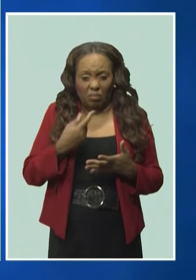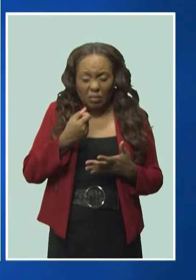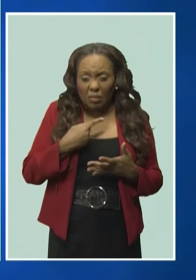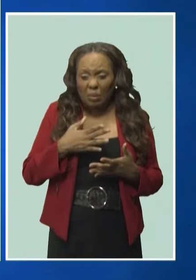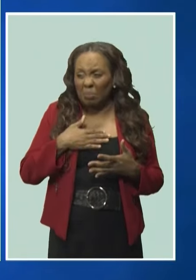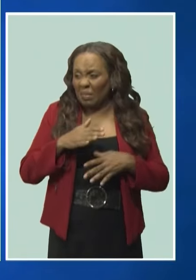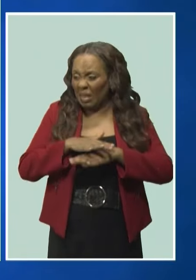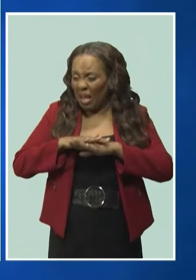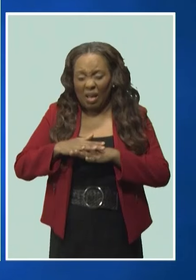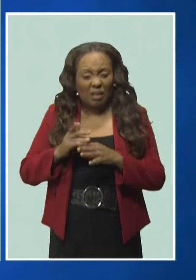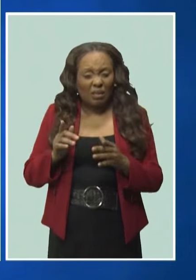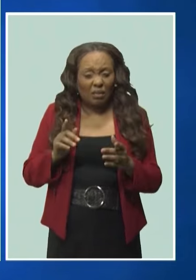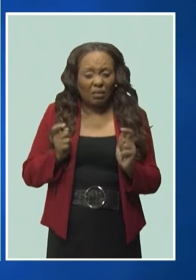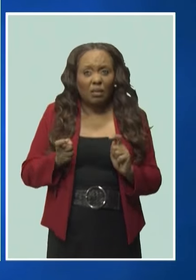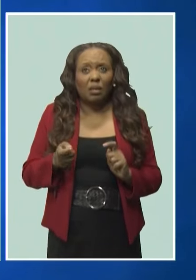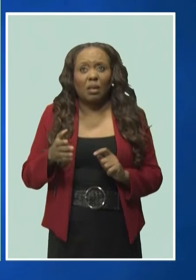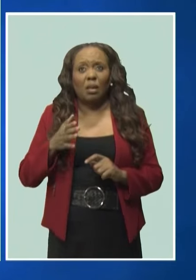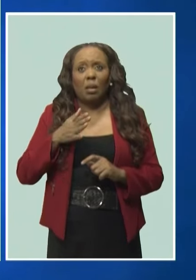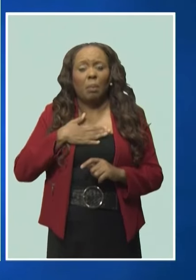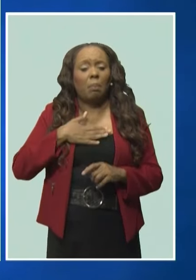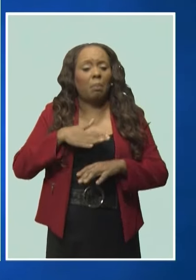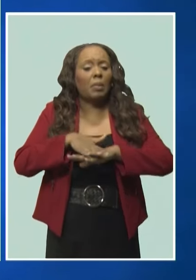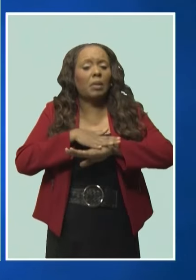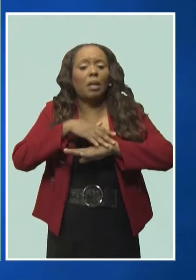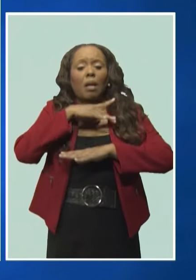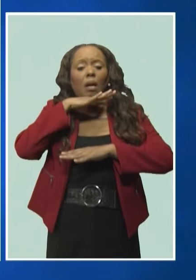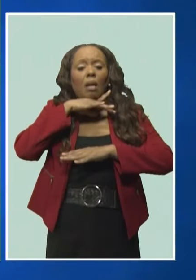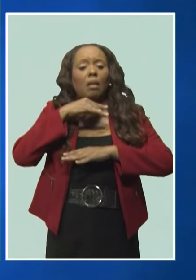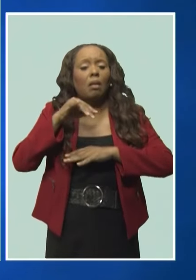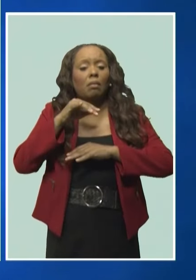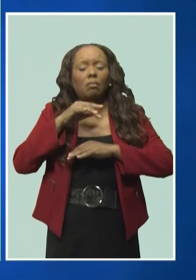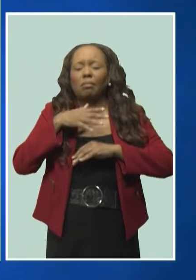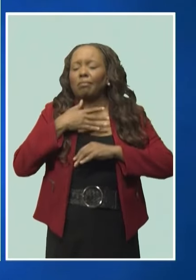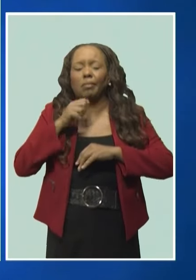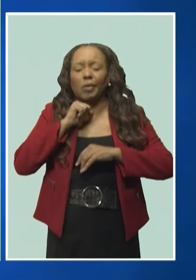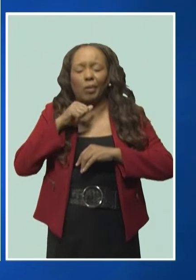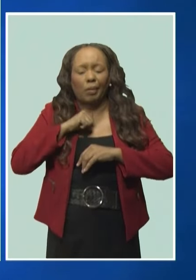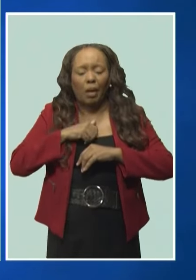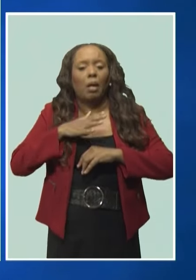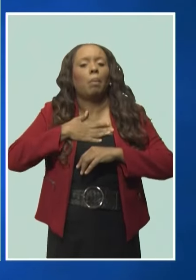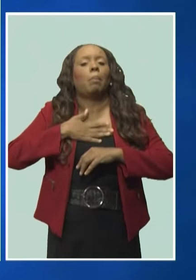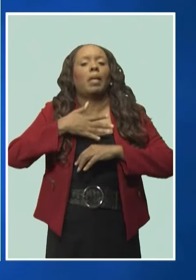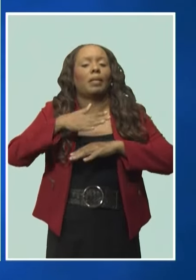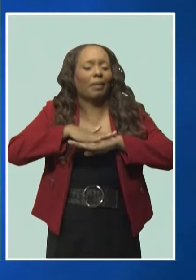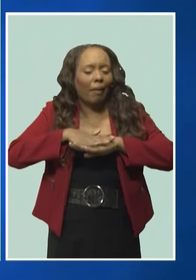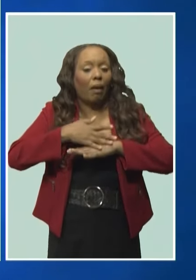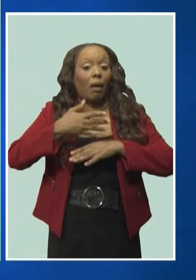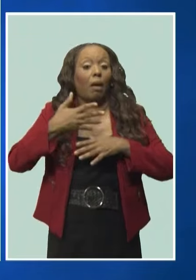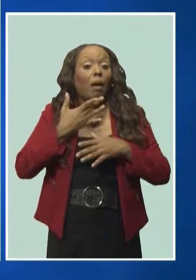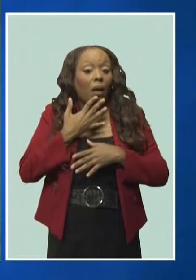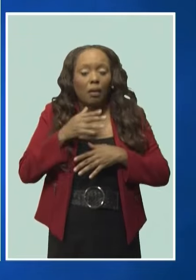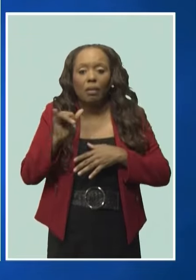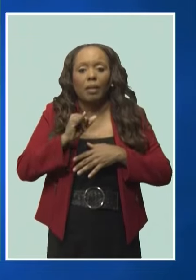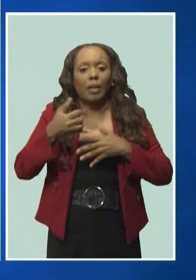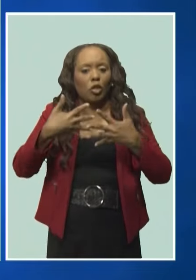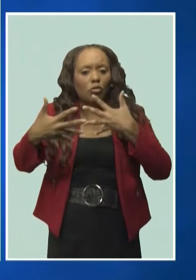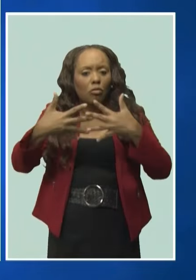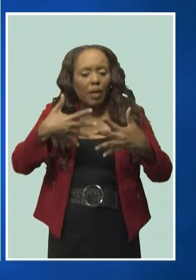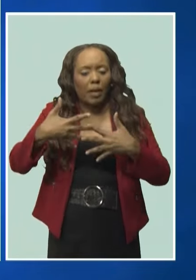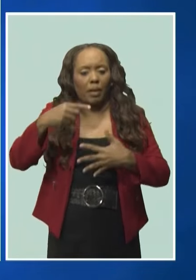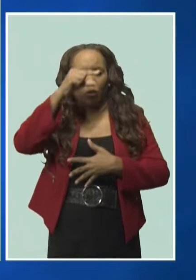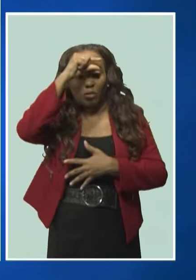skin is literally like gray. It's like alligator skin, and it itches like crazy. So normally, I'm on histo